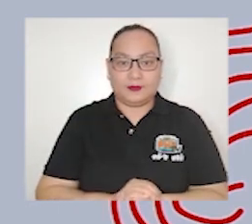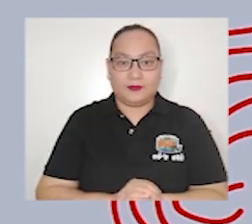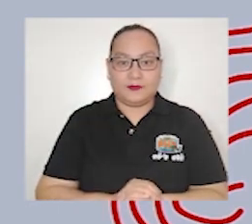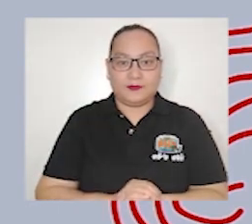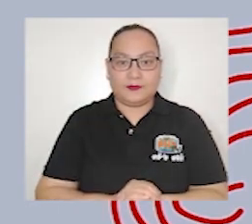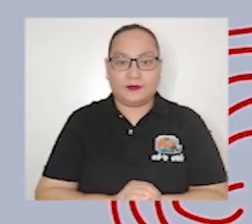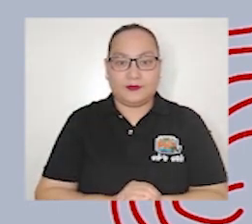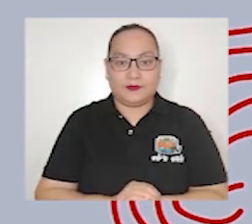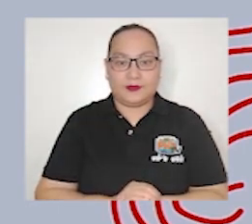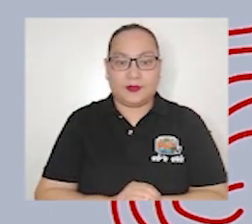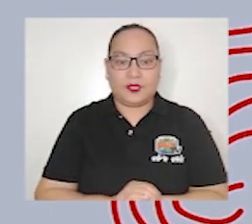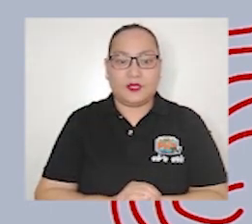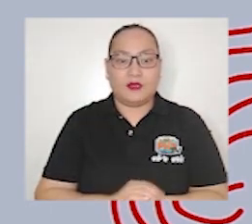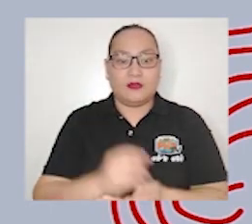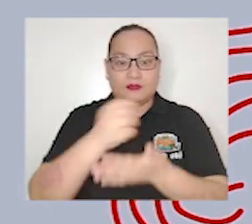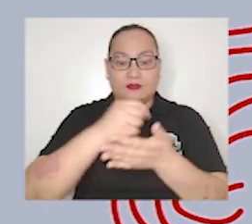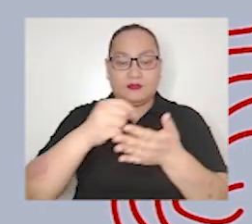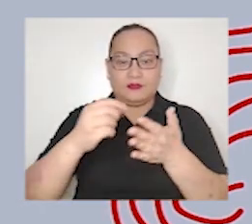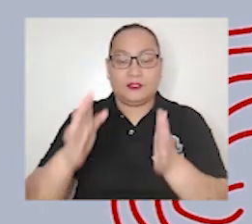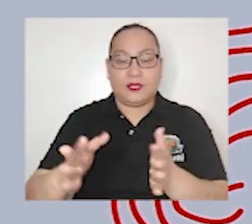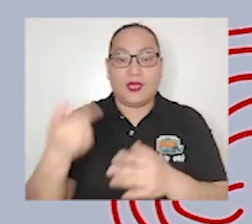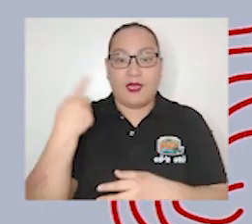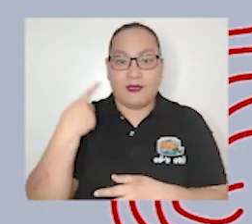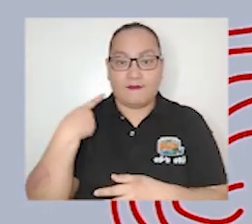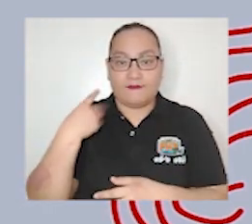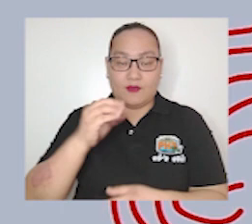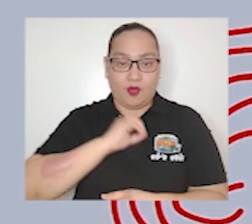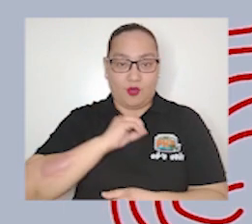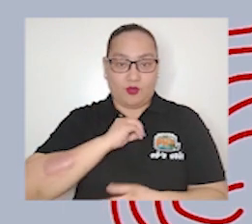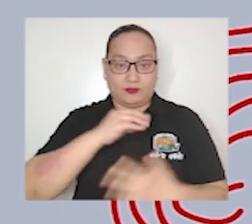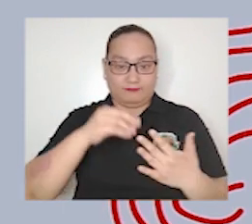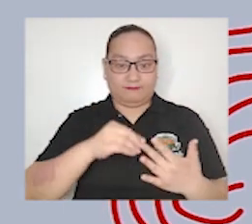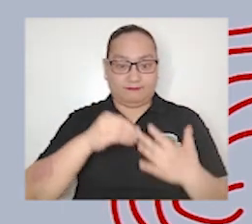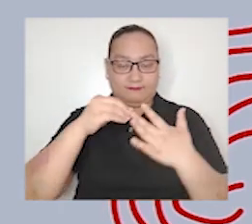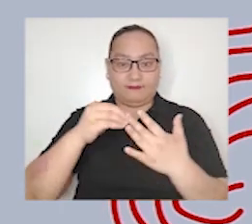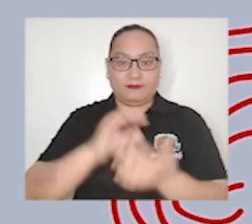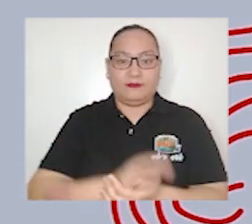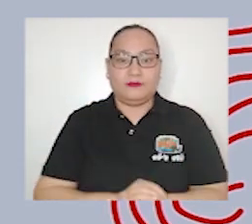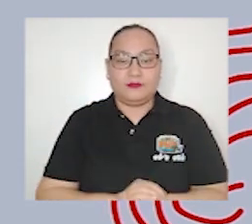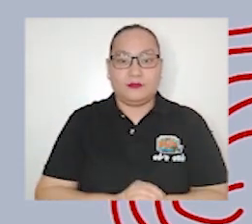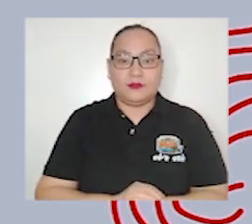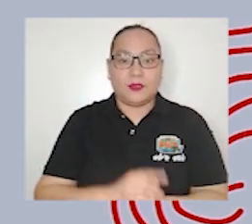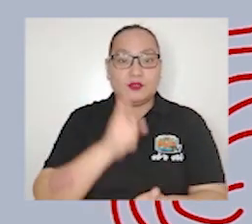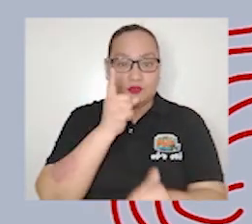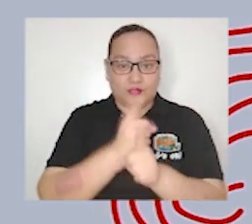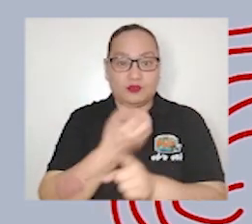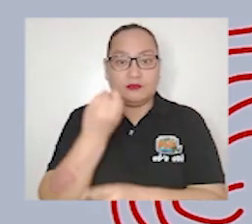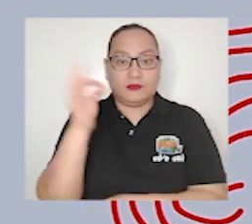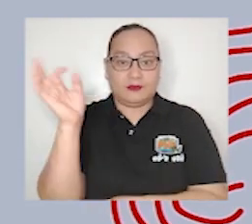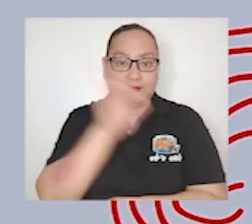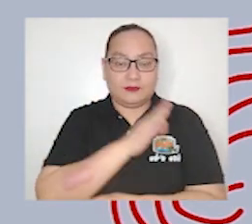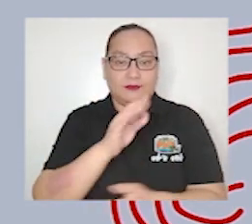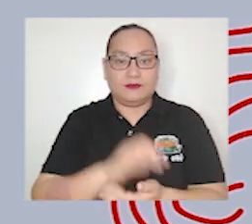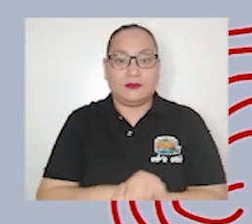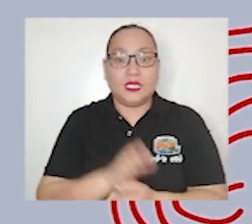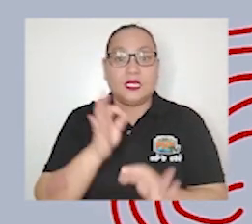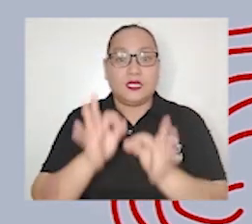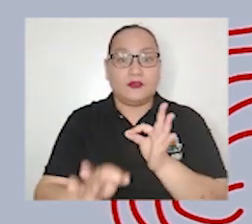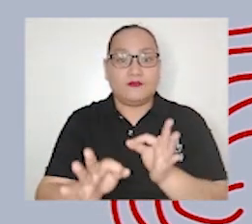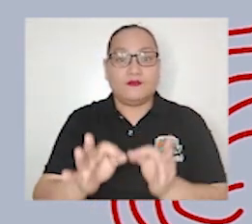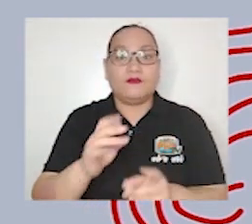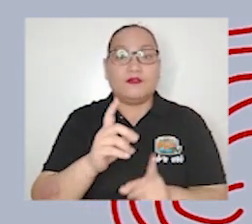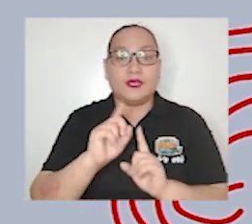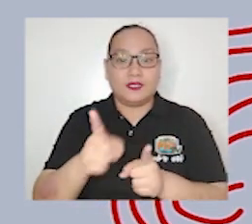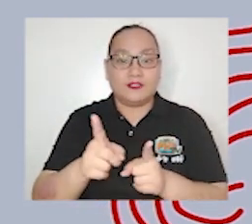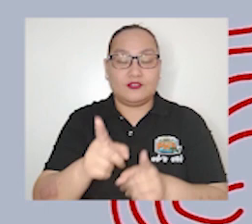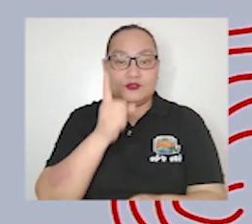statement is journalists have their own specialization is it true or false if your answer is true